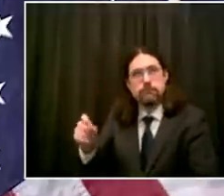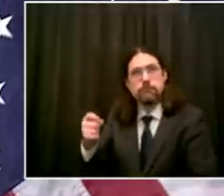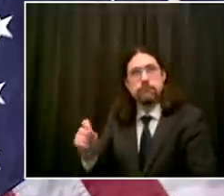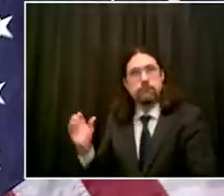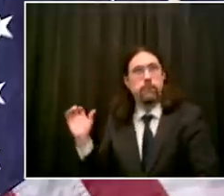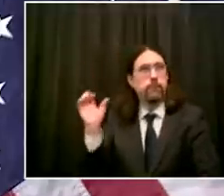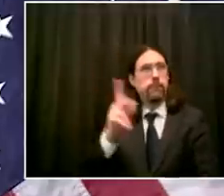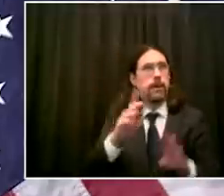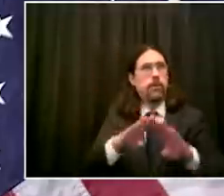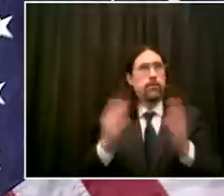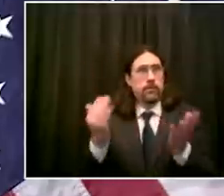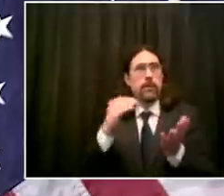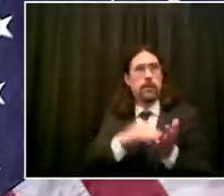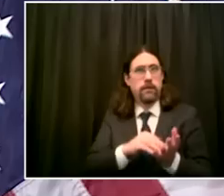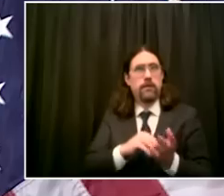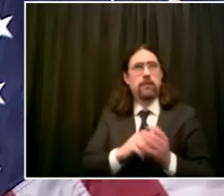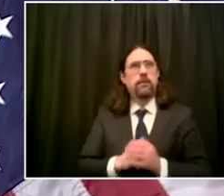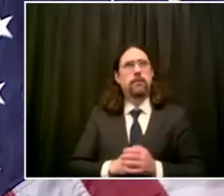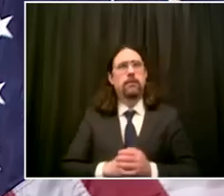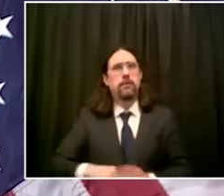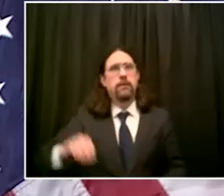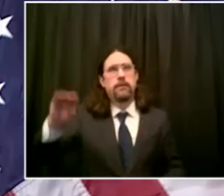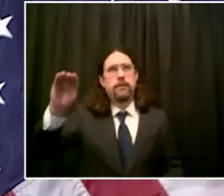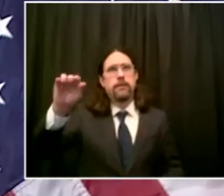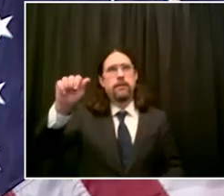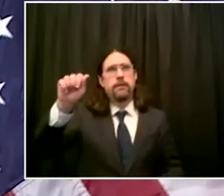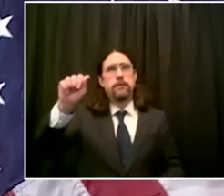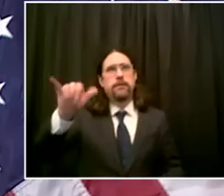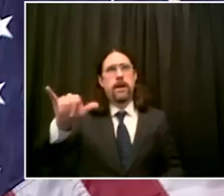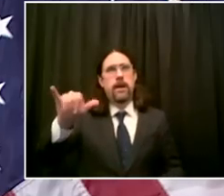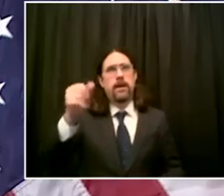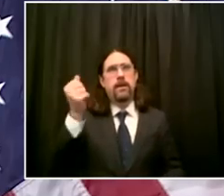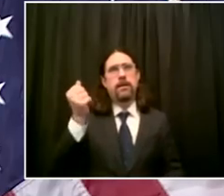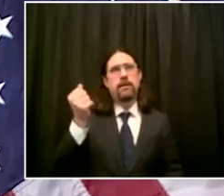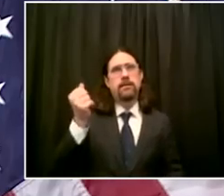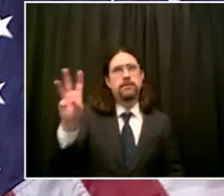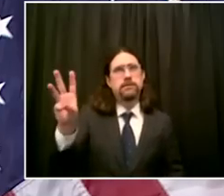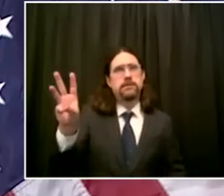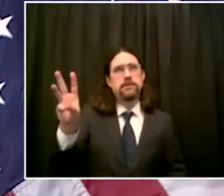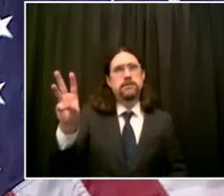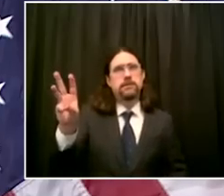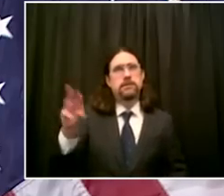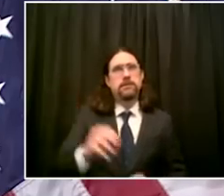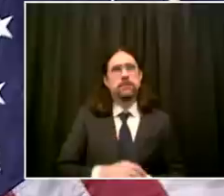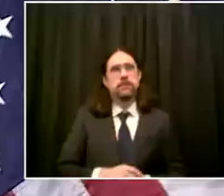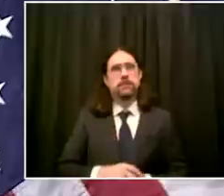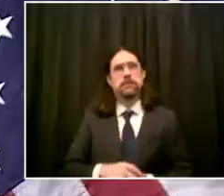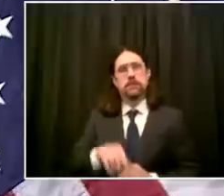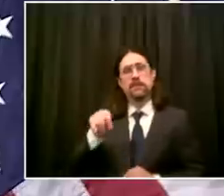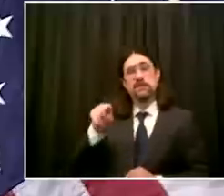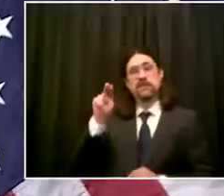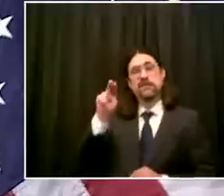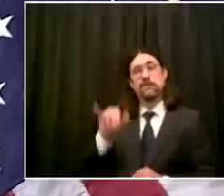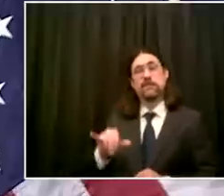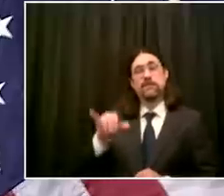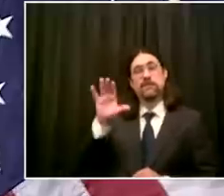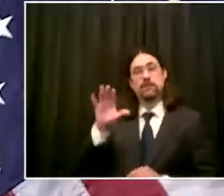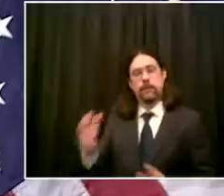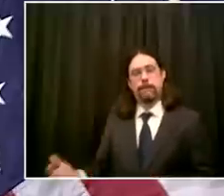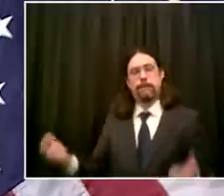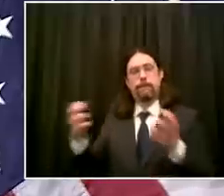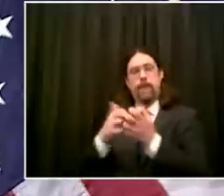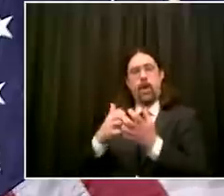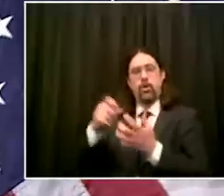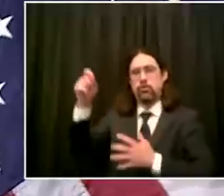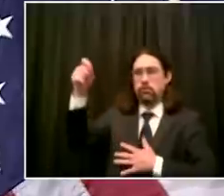of the metrics so i'm wondering whether this indicates whether the city is really